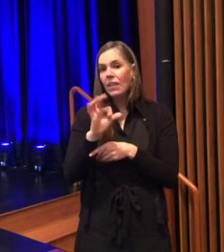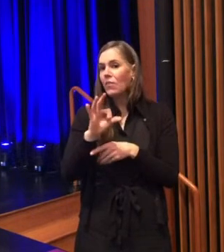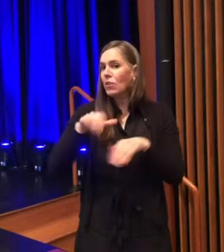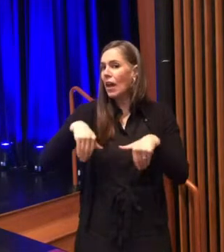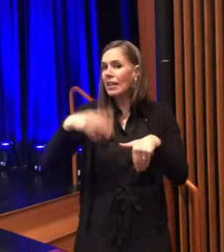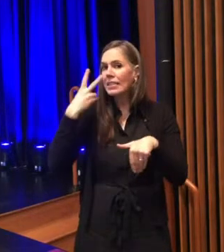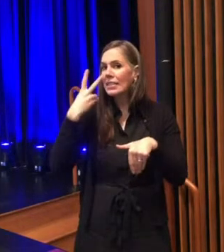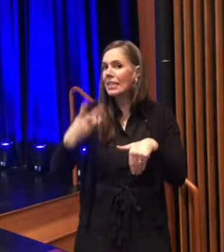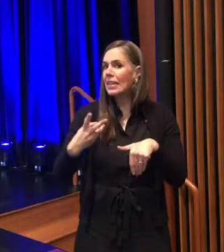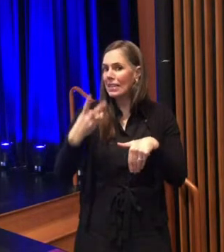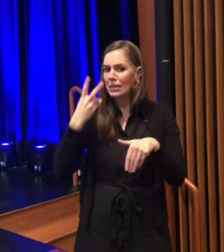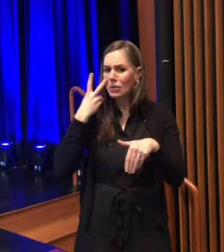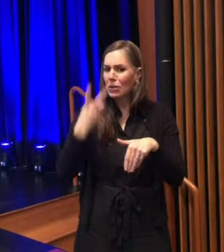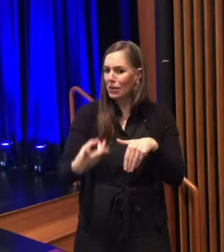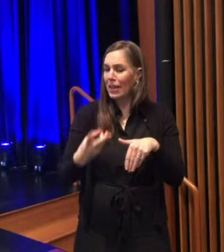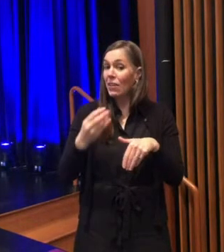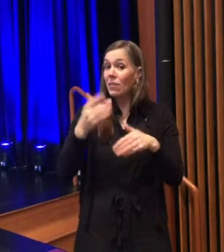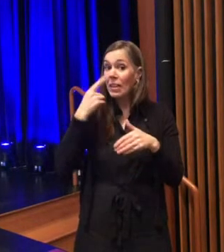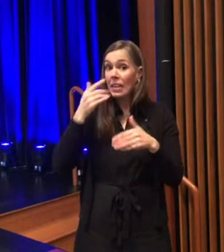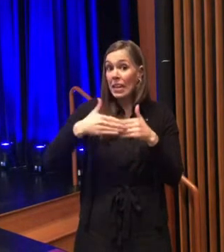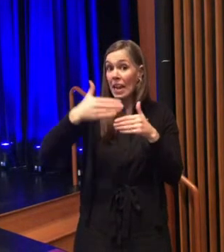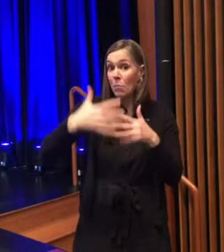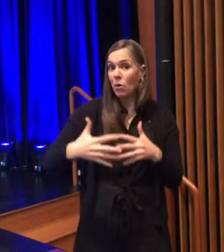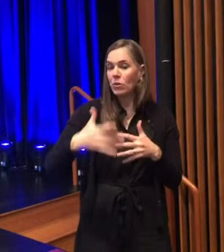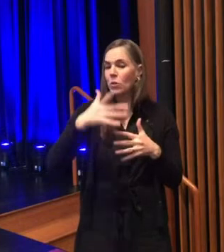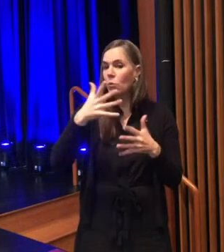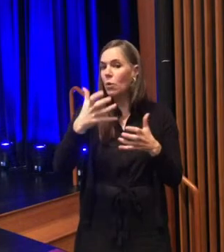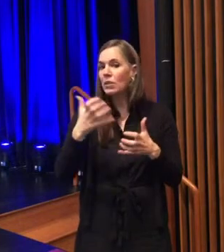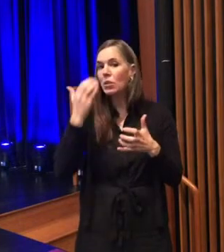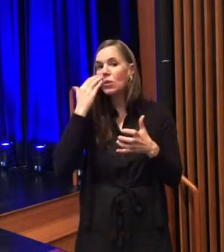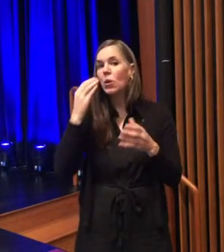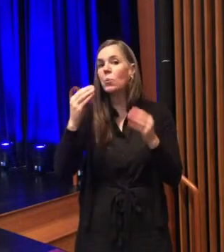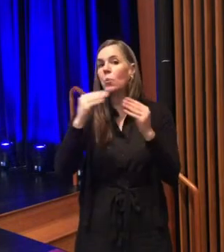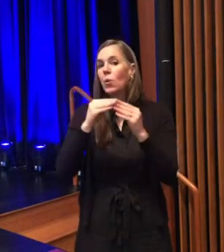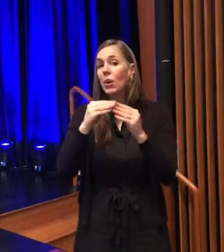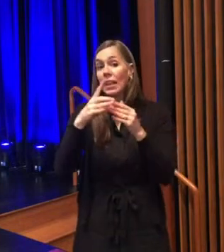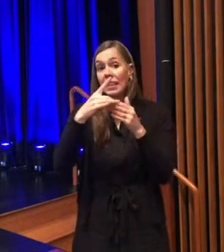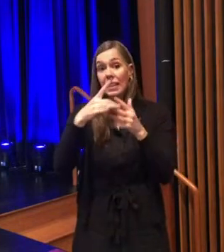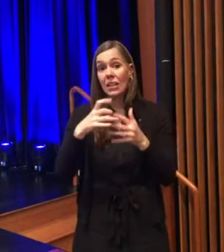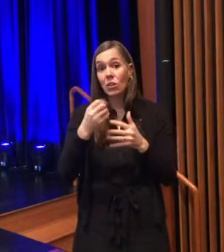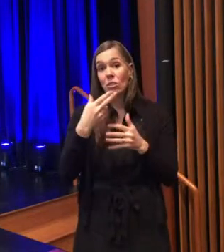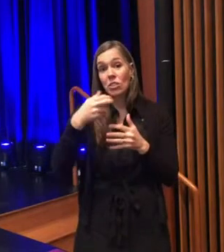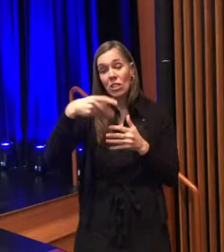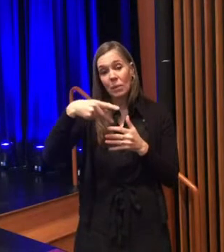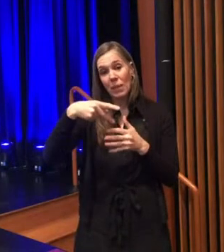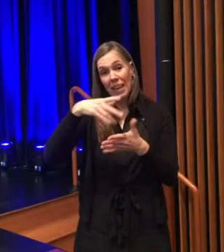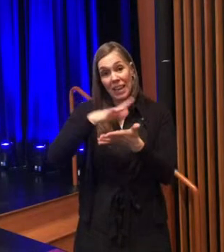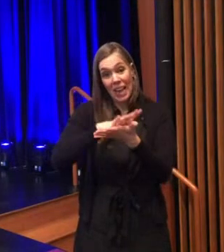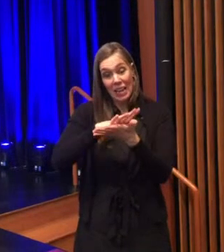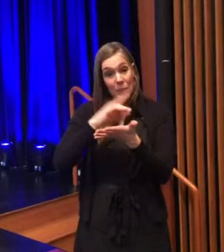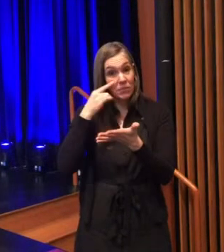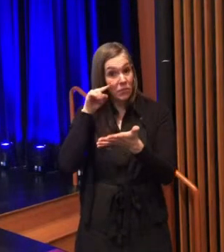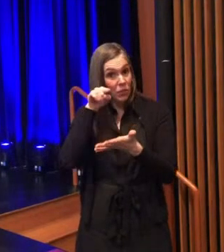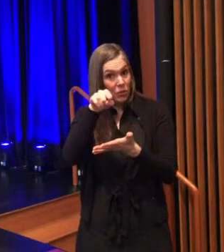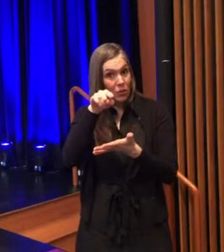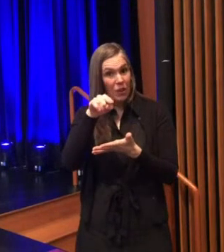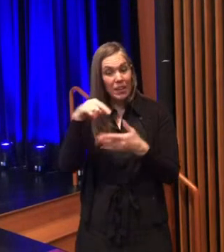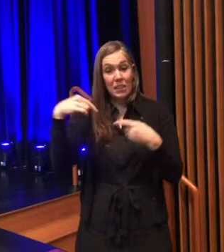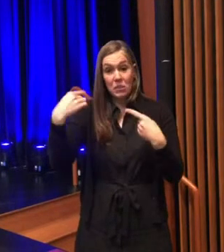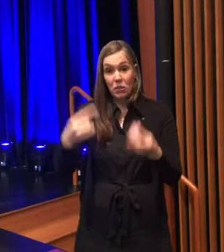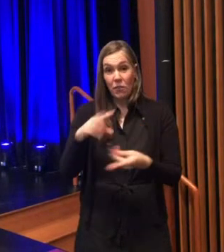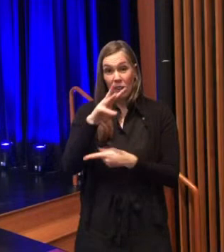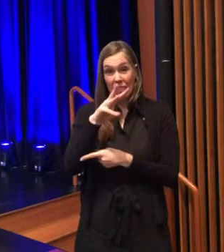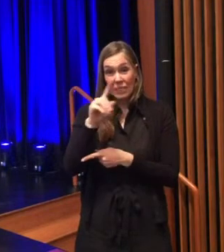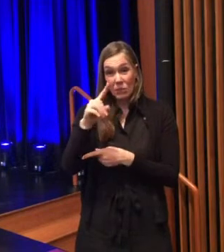and for neighbors who want to go deeper our neighborhood leadership academy is for you to date 61 neighbors have graduated